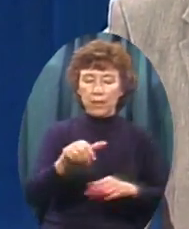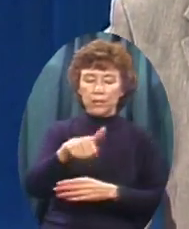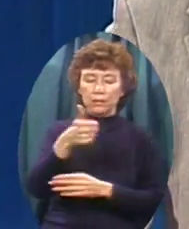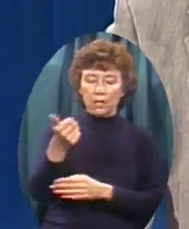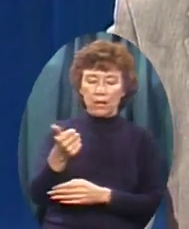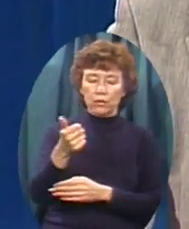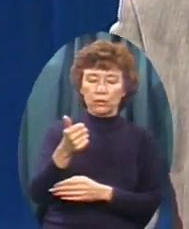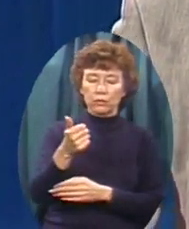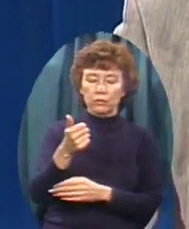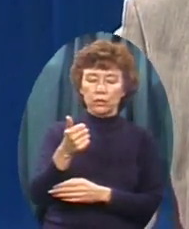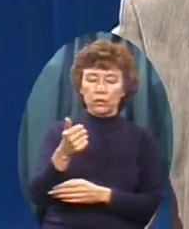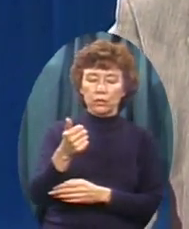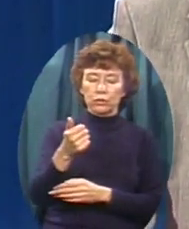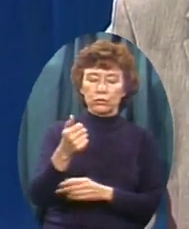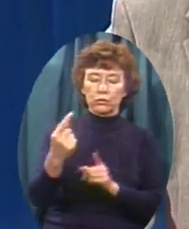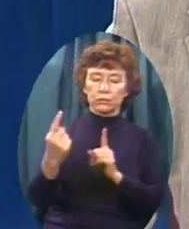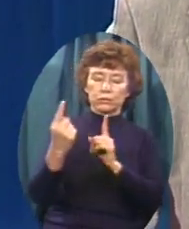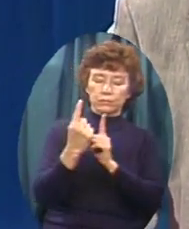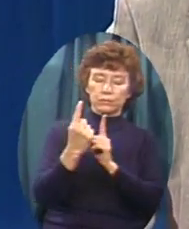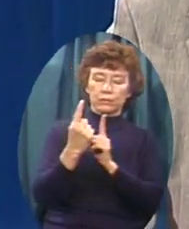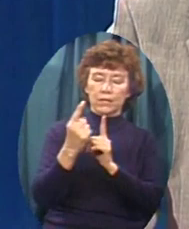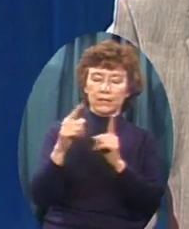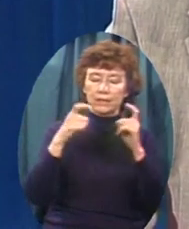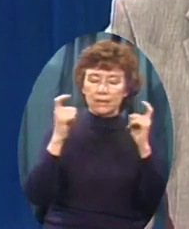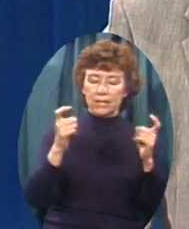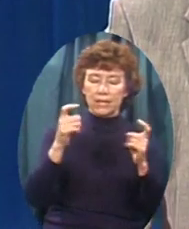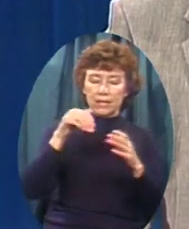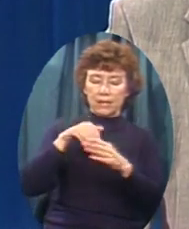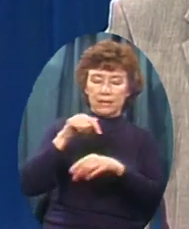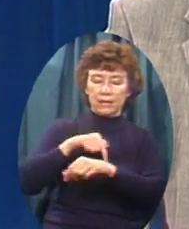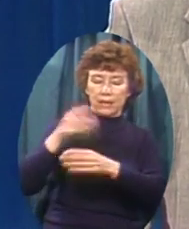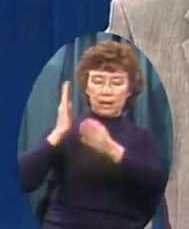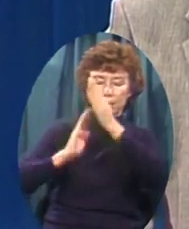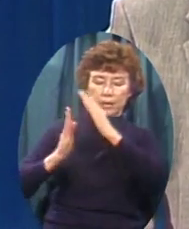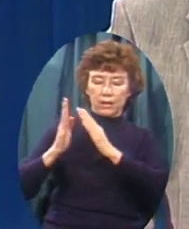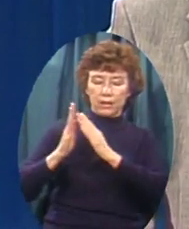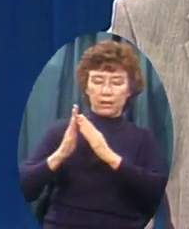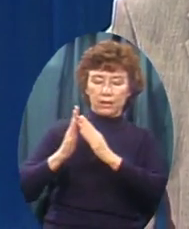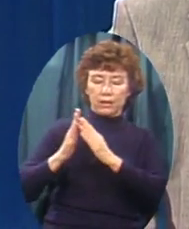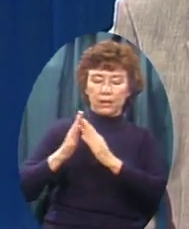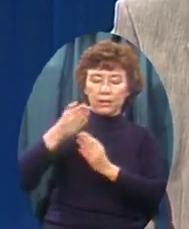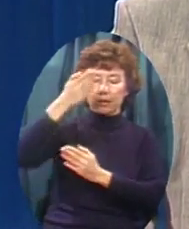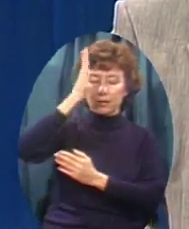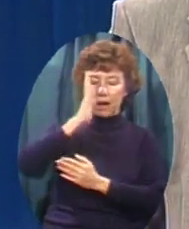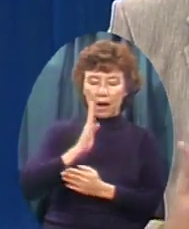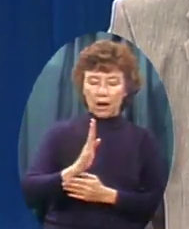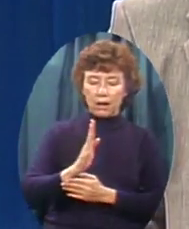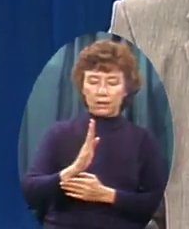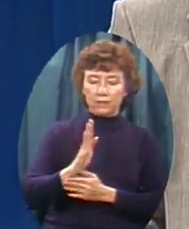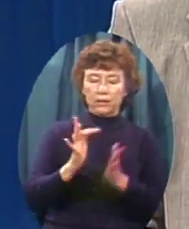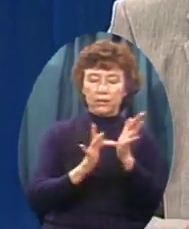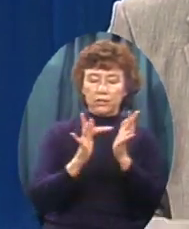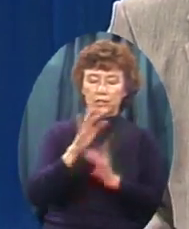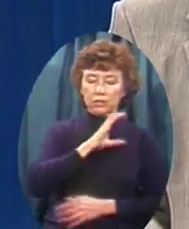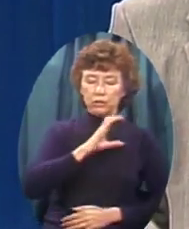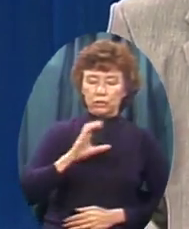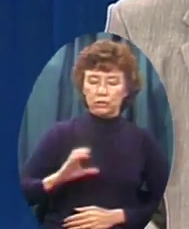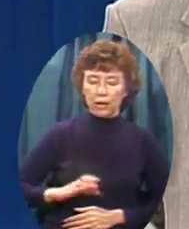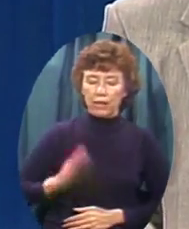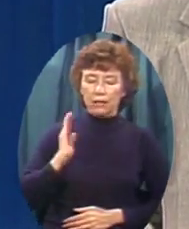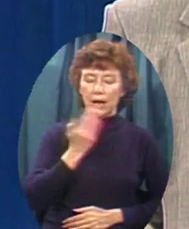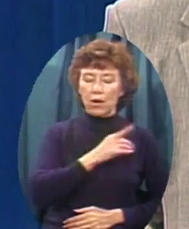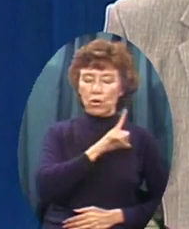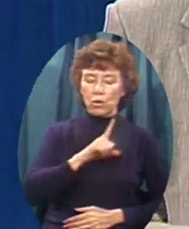God Incarnate in Jesus Christ Our Lord and Savior God we pray That in our lives In our